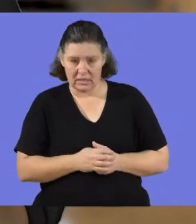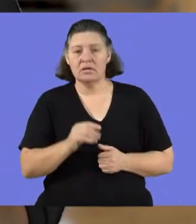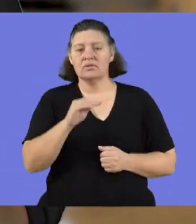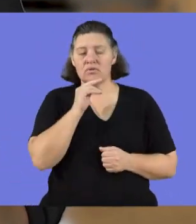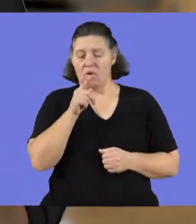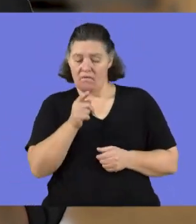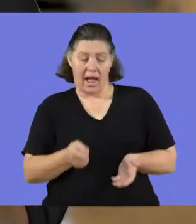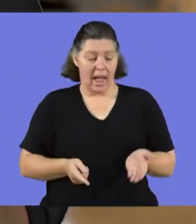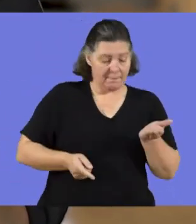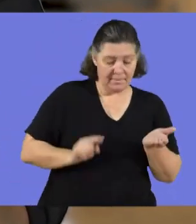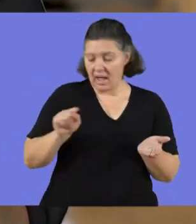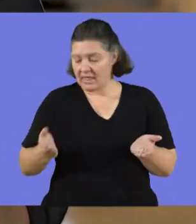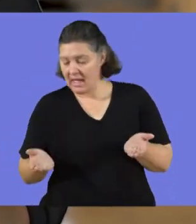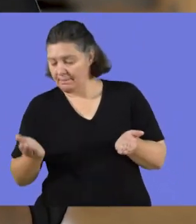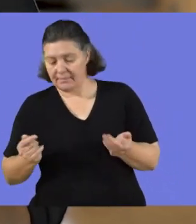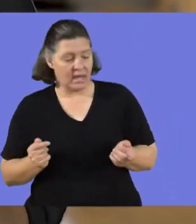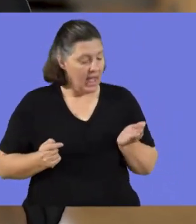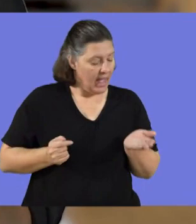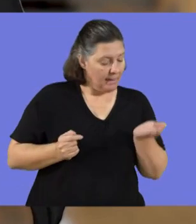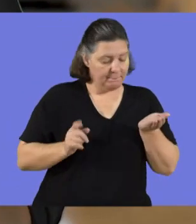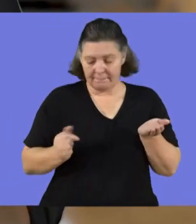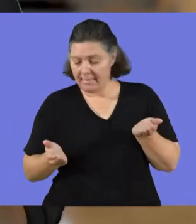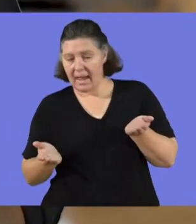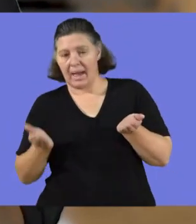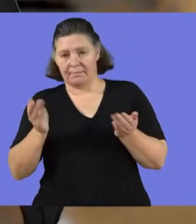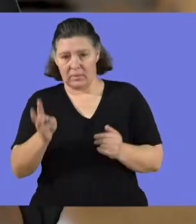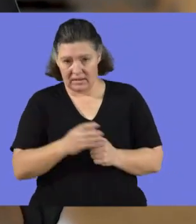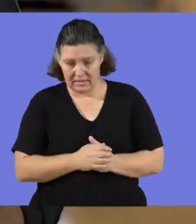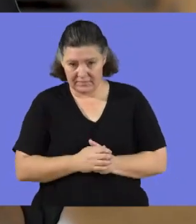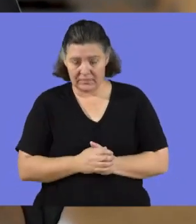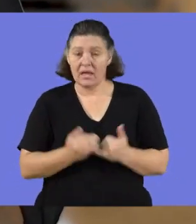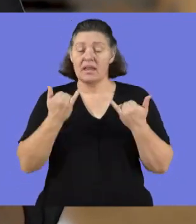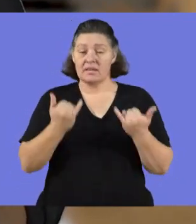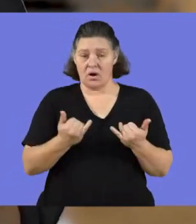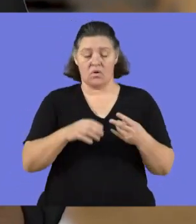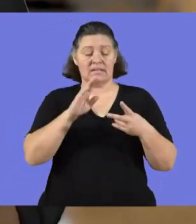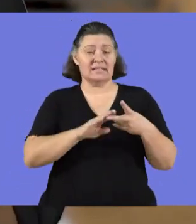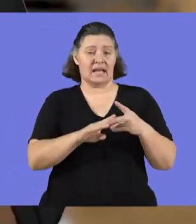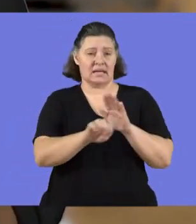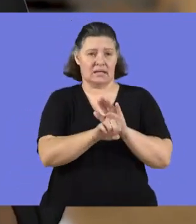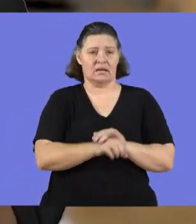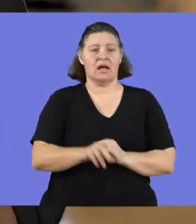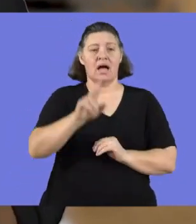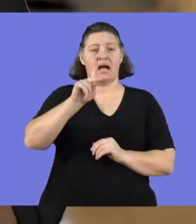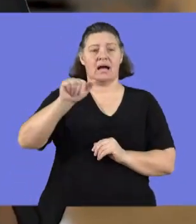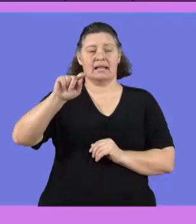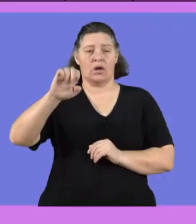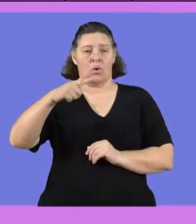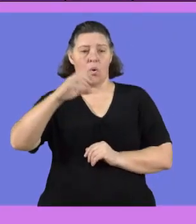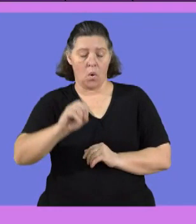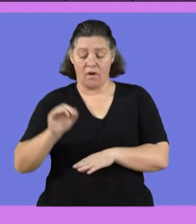with the direct proportion is one increases, the other one will increase as well. Let us take the second example.